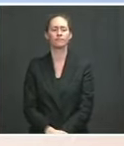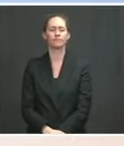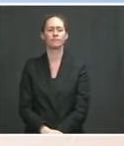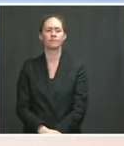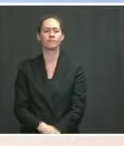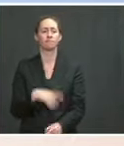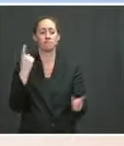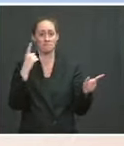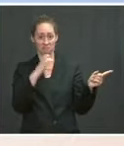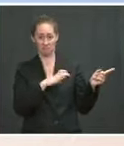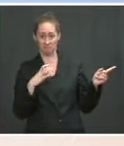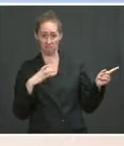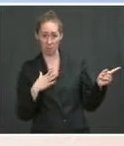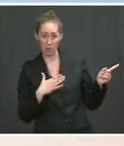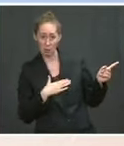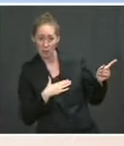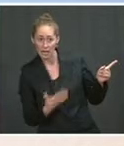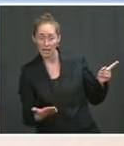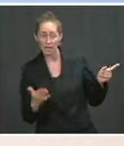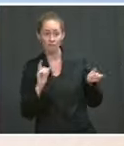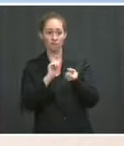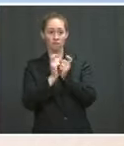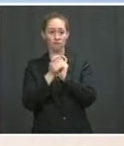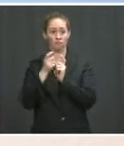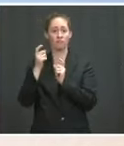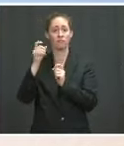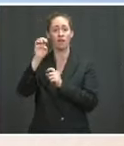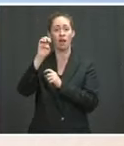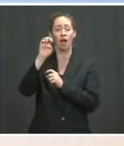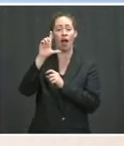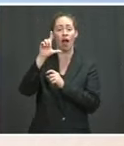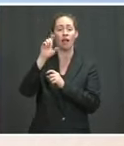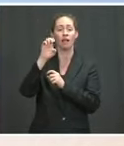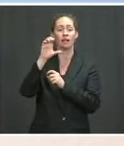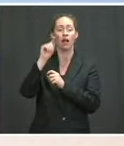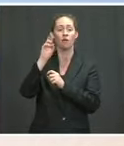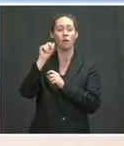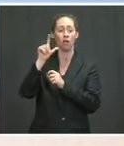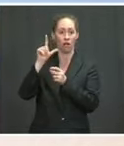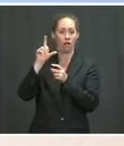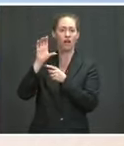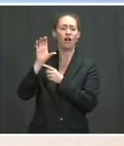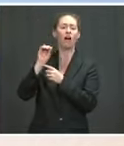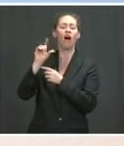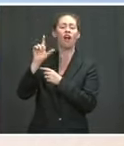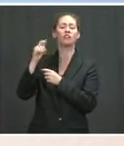I'm happy to see if there's any specific statement of administration policy we have on that particular piece. Go ahead, Francesca. Thanks, Jen.